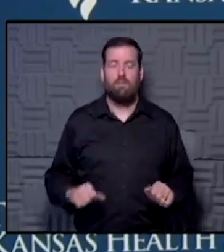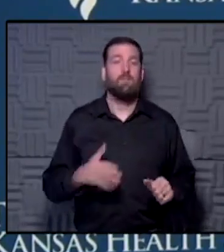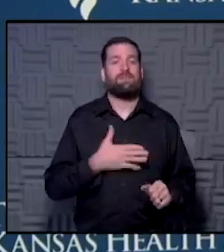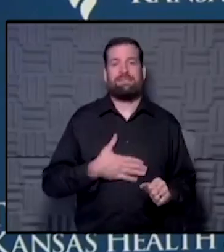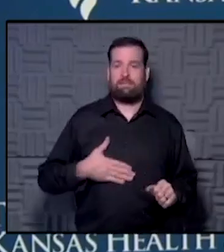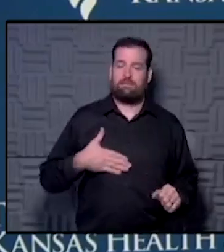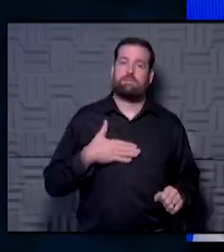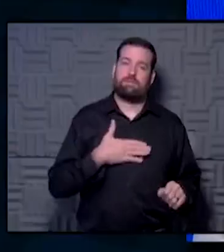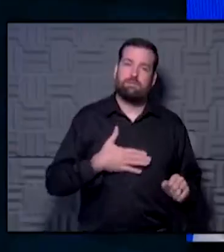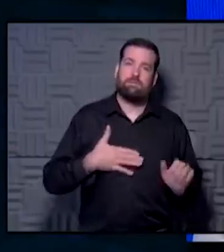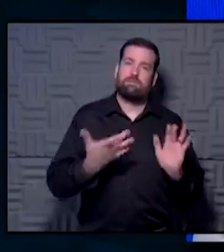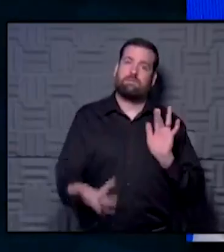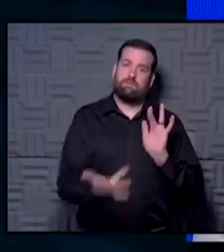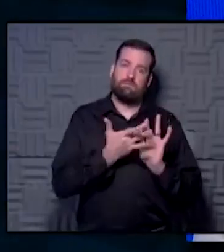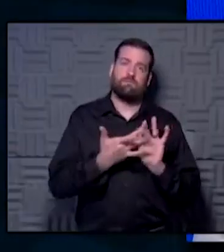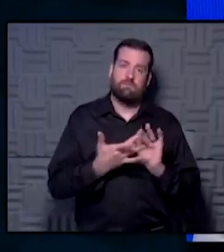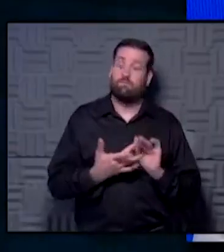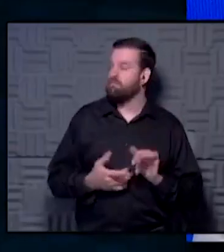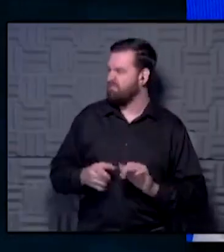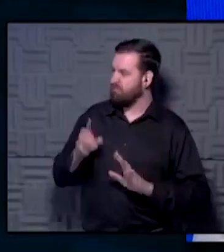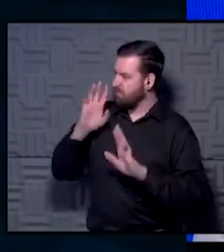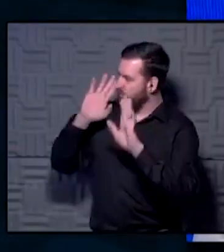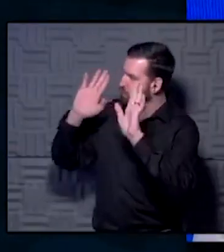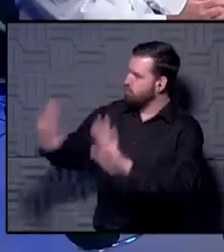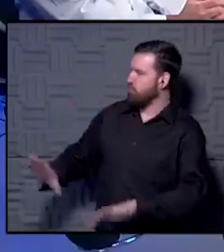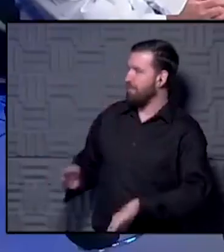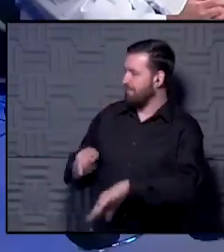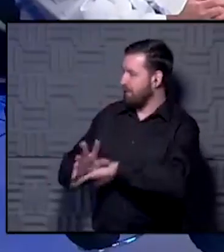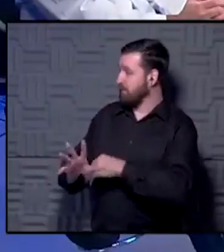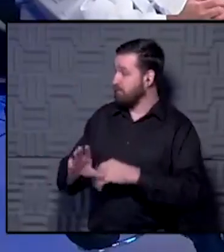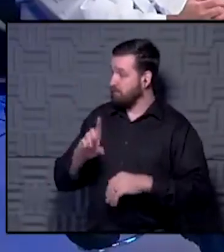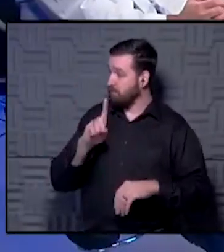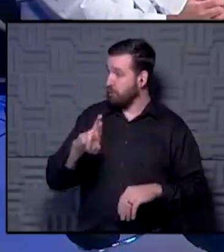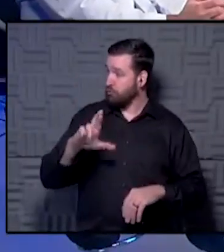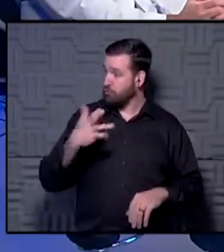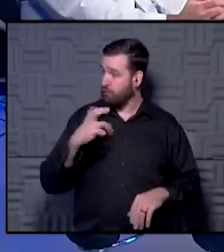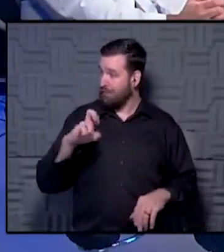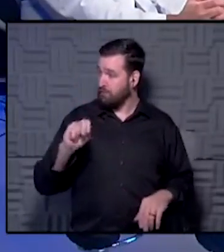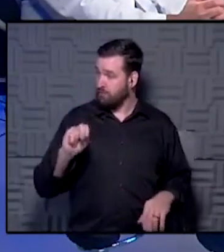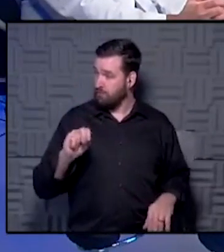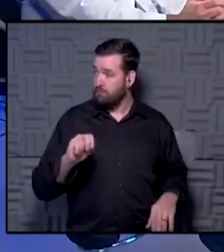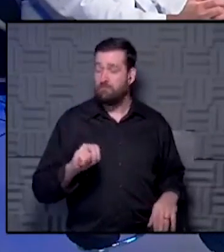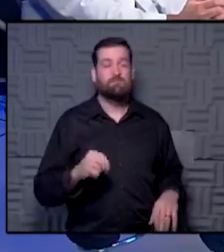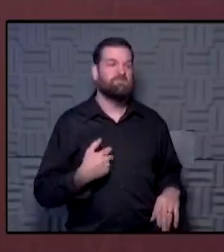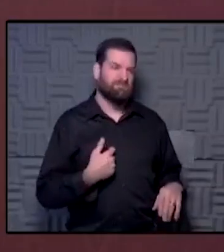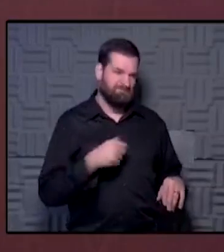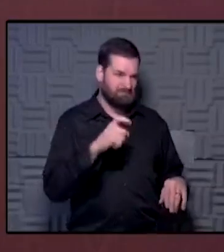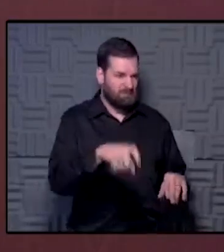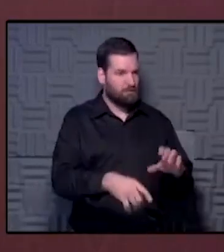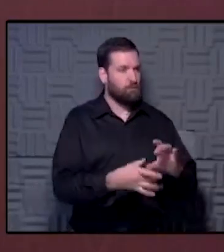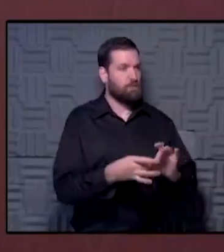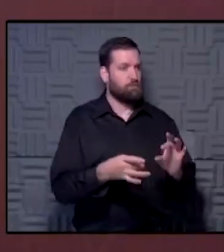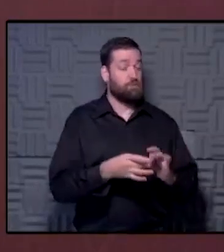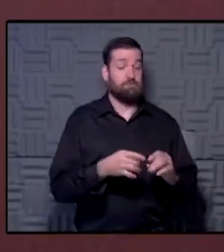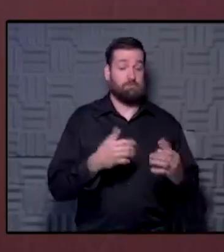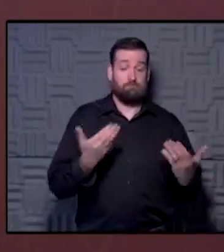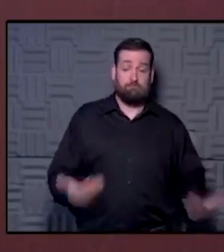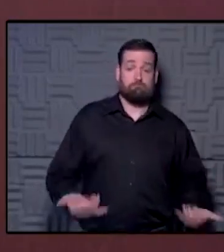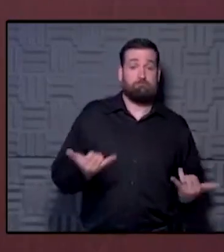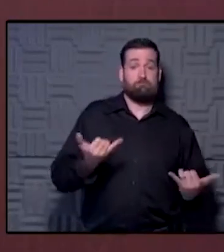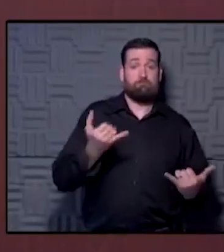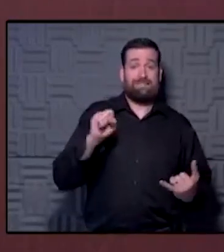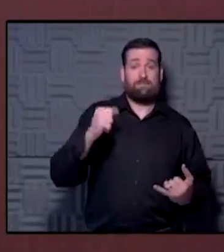reach out. Yeah. Great advice. Dr. Chen. Well, I have to mention that we're in September